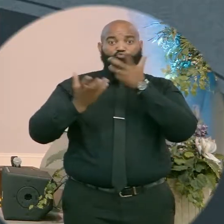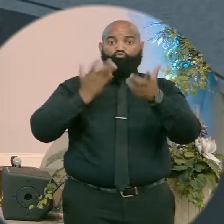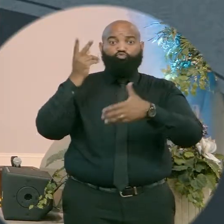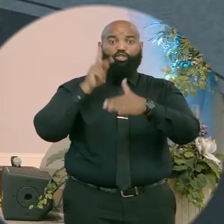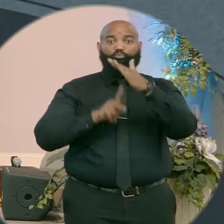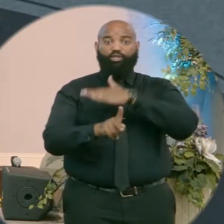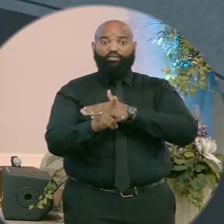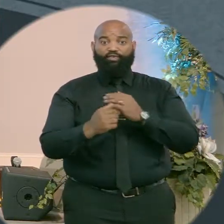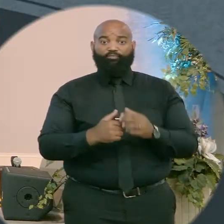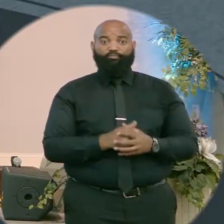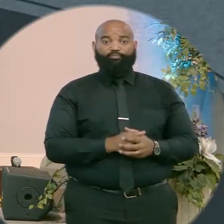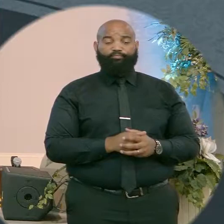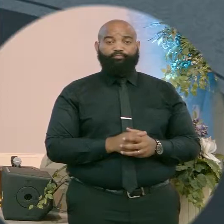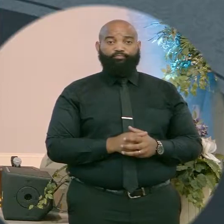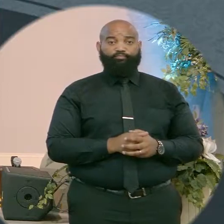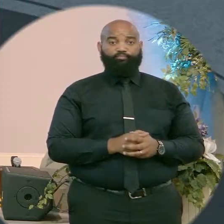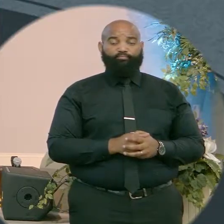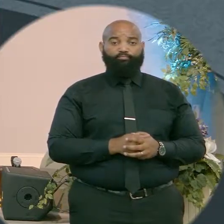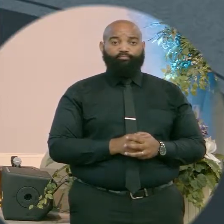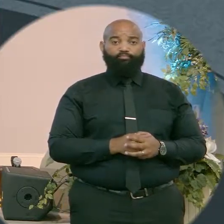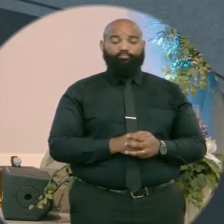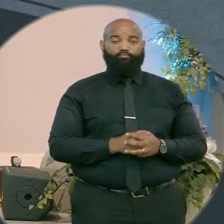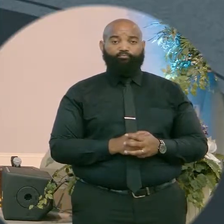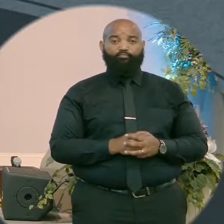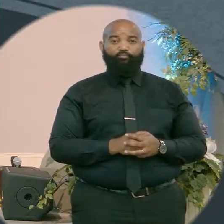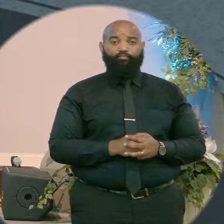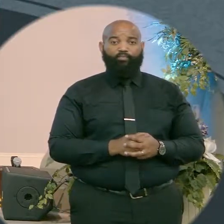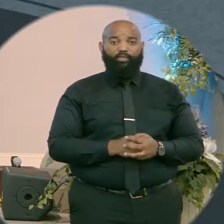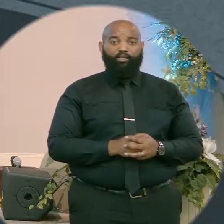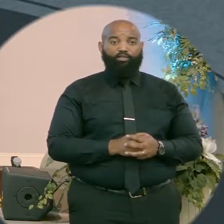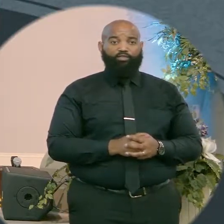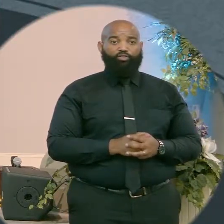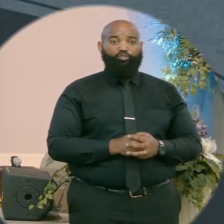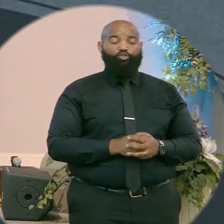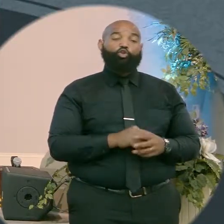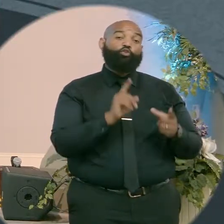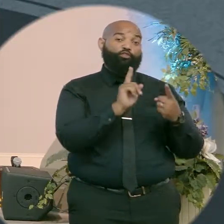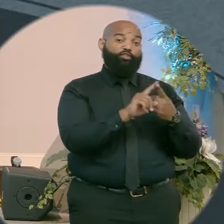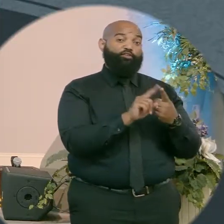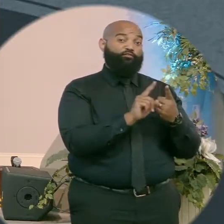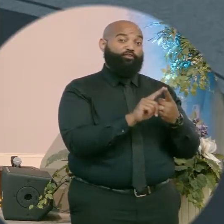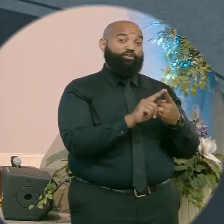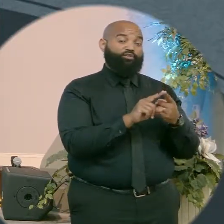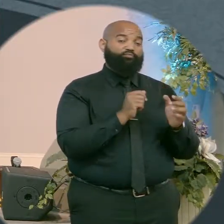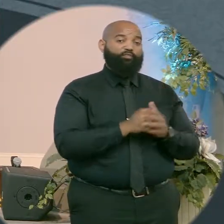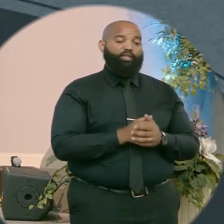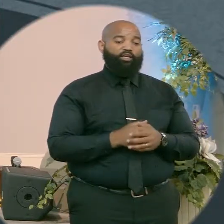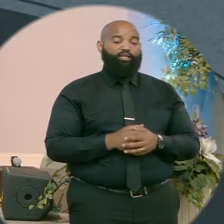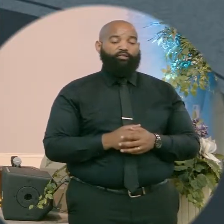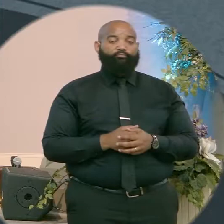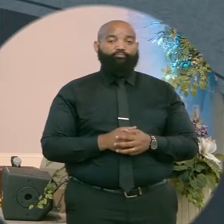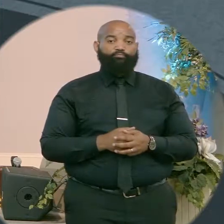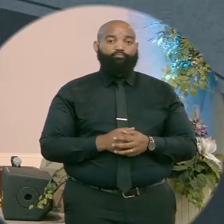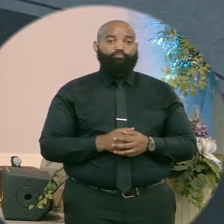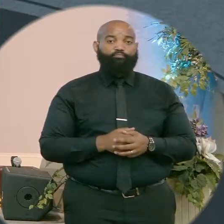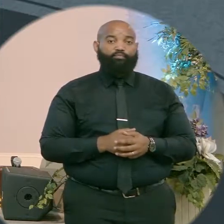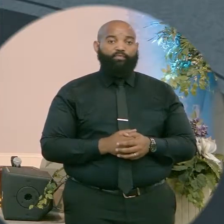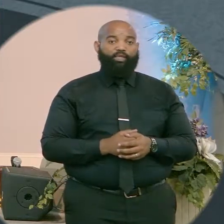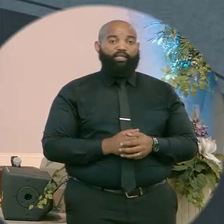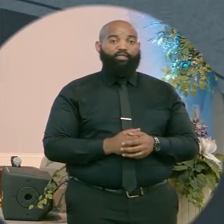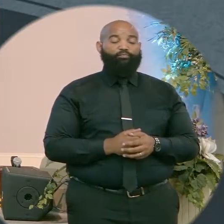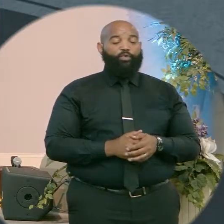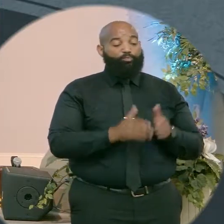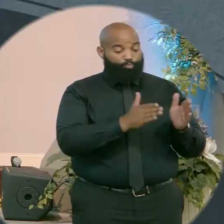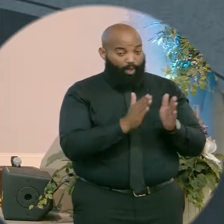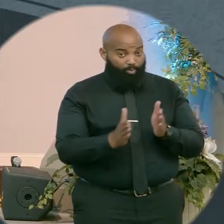Testament, which brings me to my first point. You know, the preparation for Jesus was the declaration of repentance. That